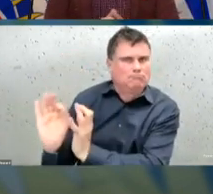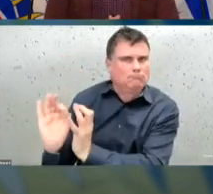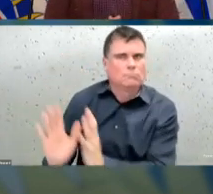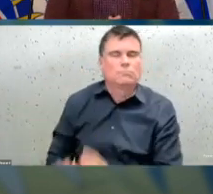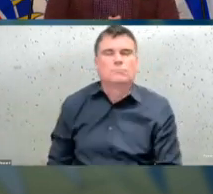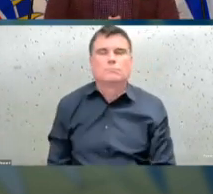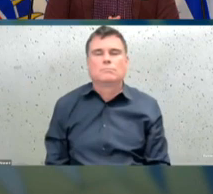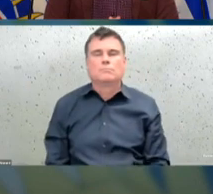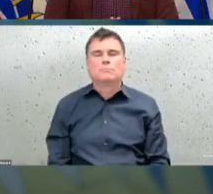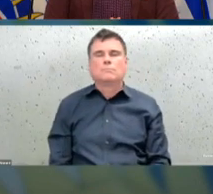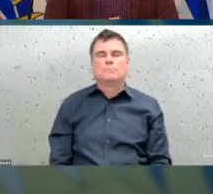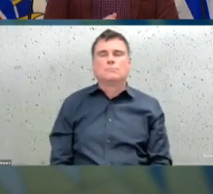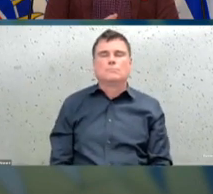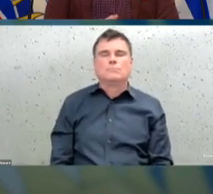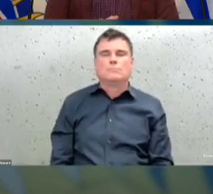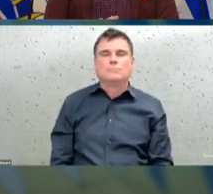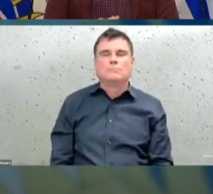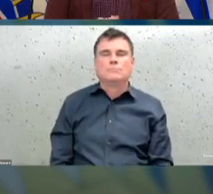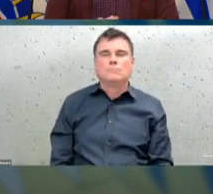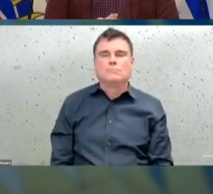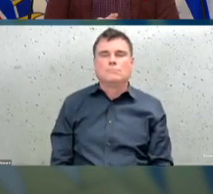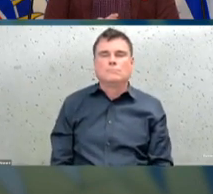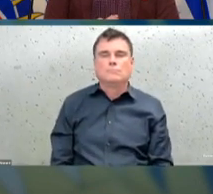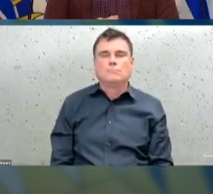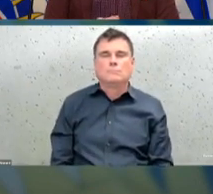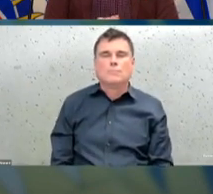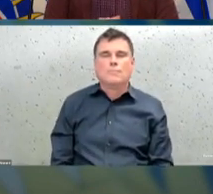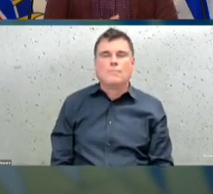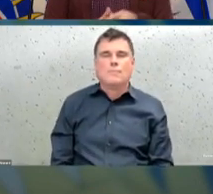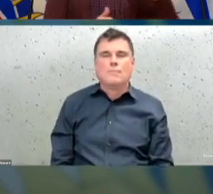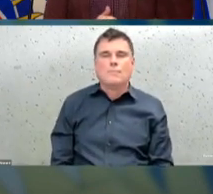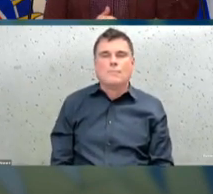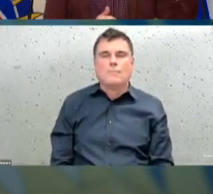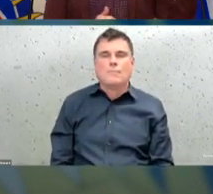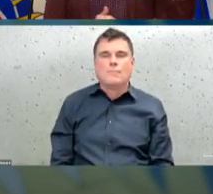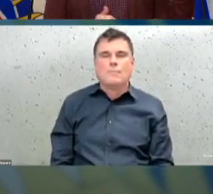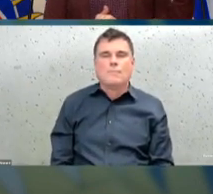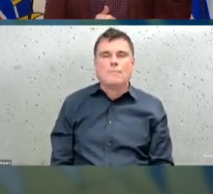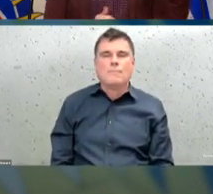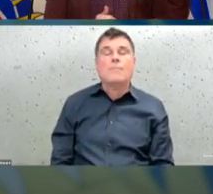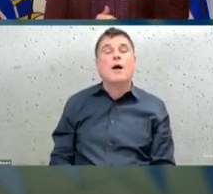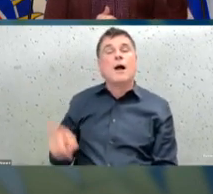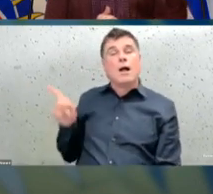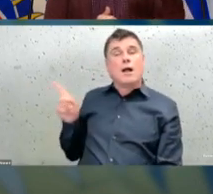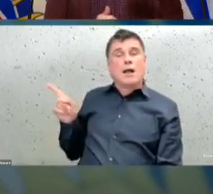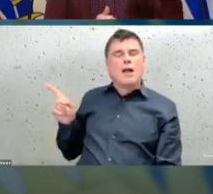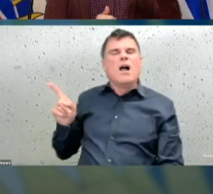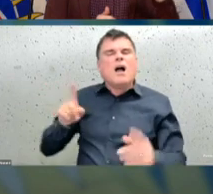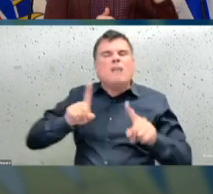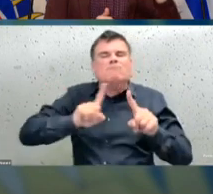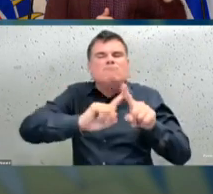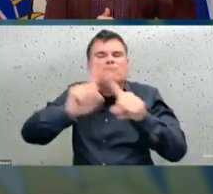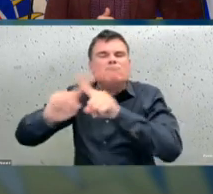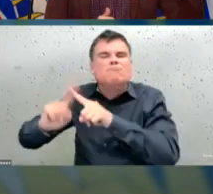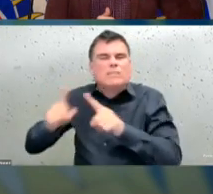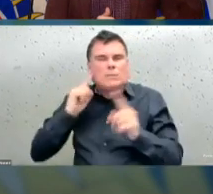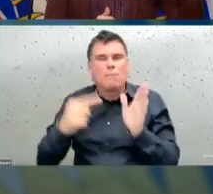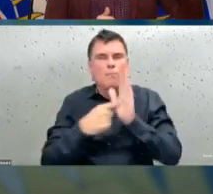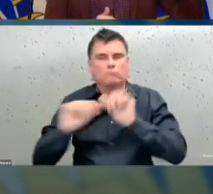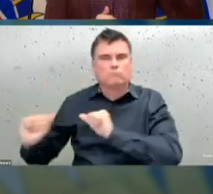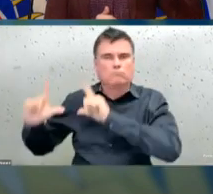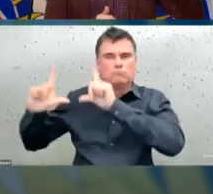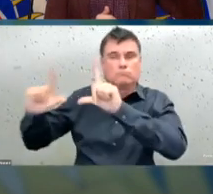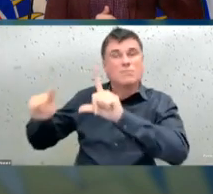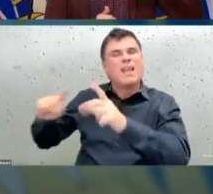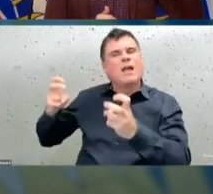RT. And for the first time in several months across the board, we've come dipped down below one. What we